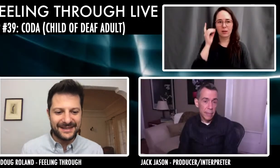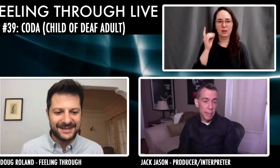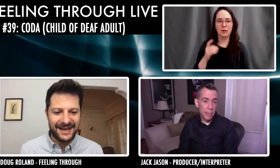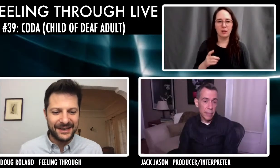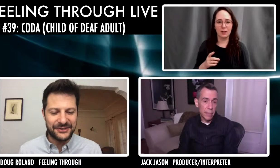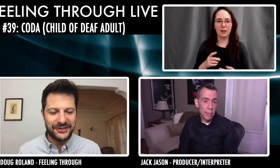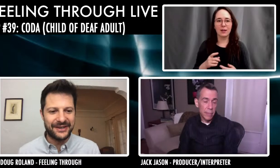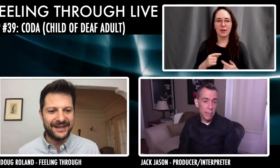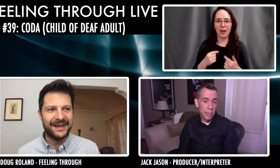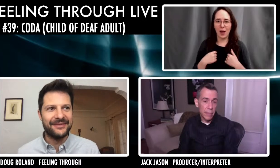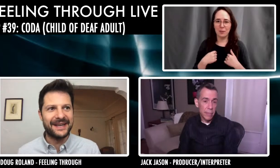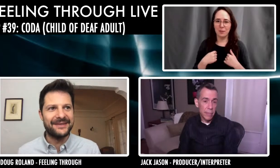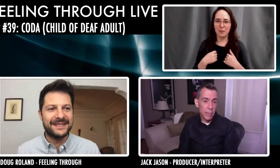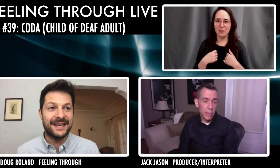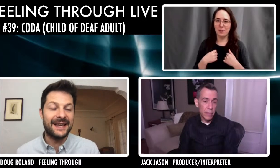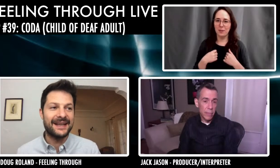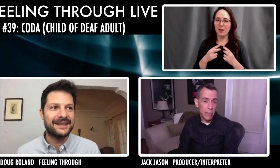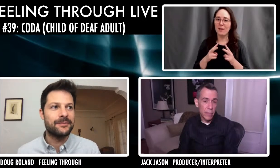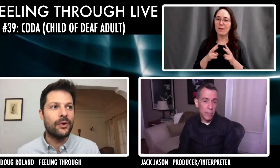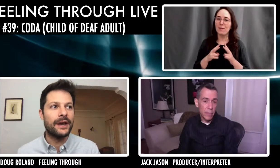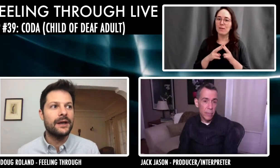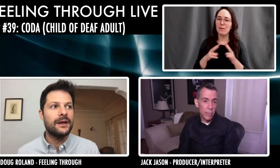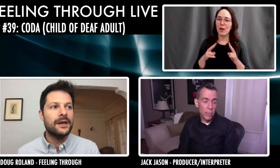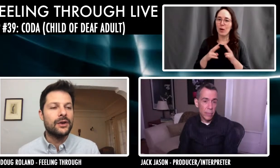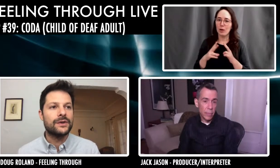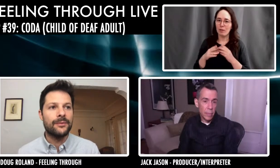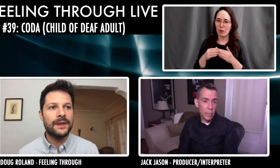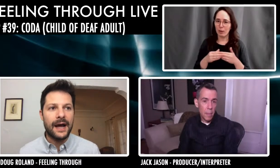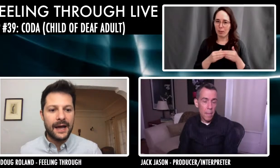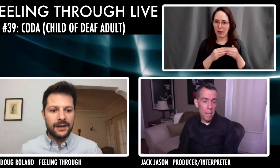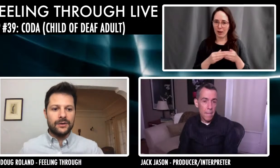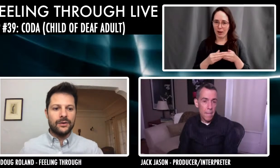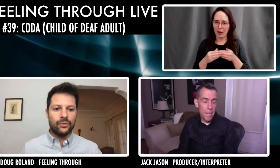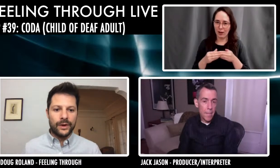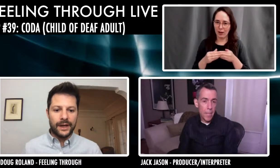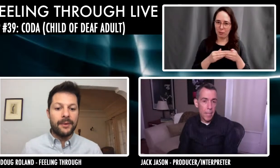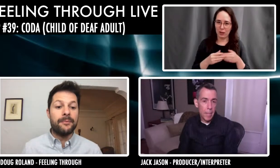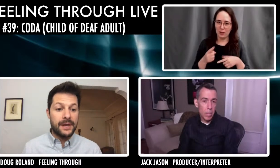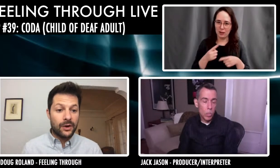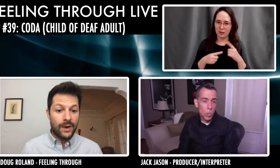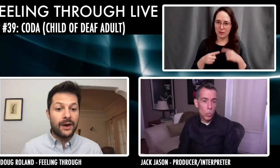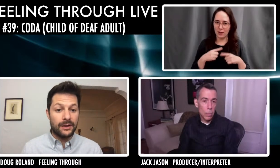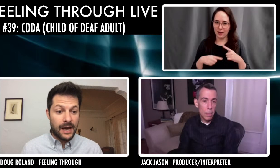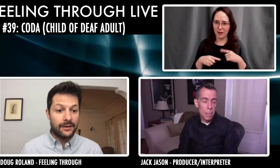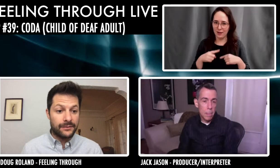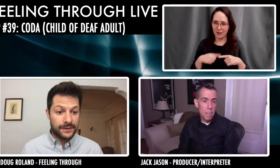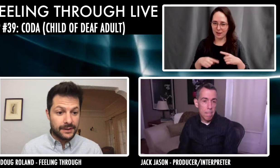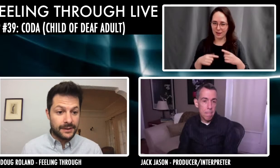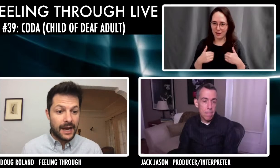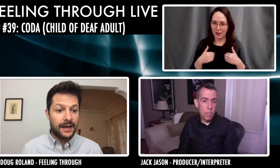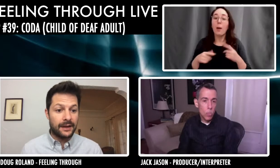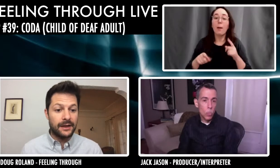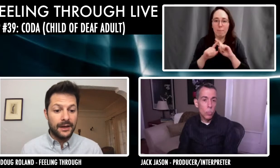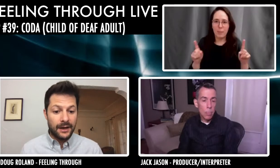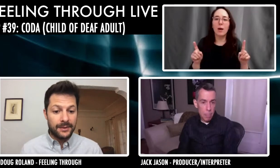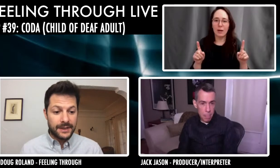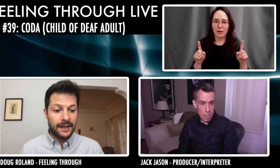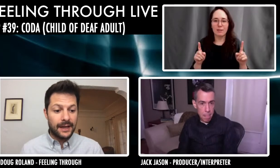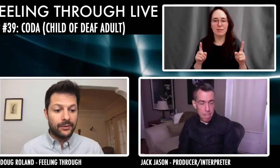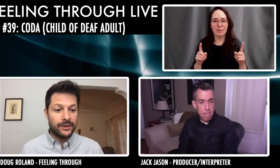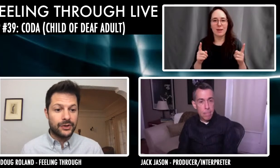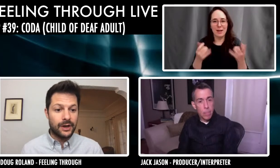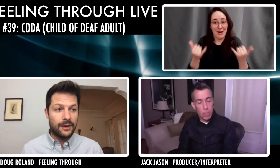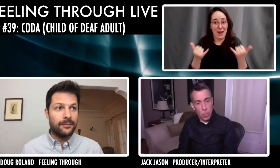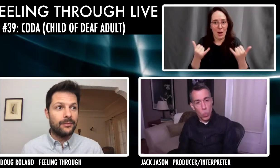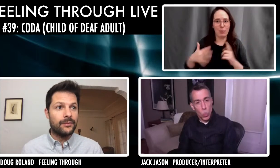of my signing journey, if I can even say that at this point, know, something that I, but being around a lot of signing, um, and